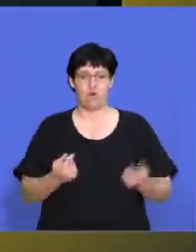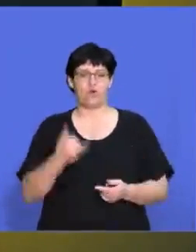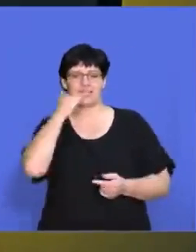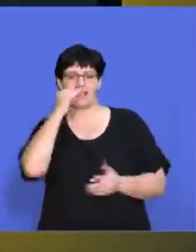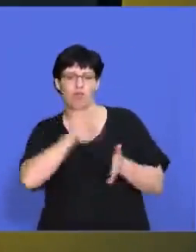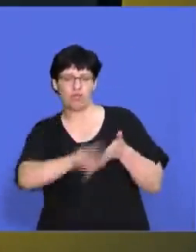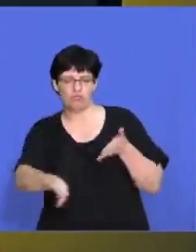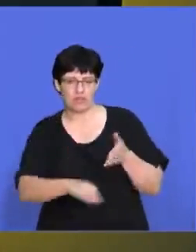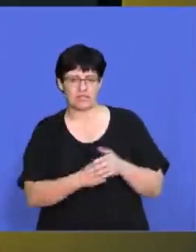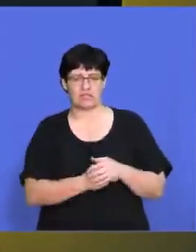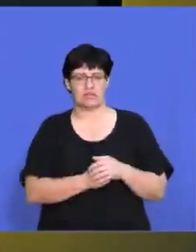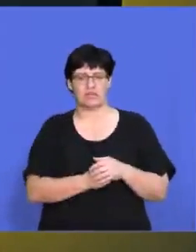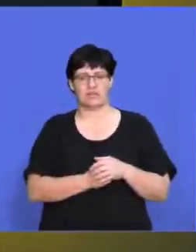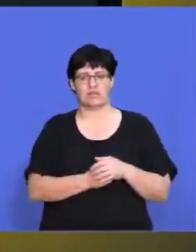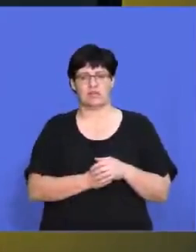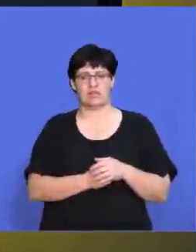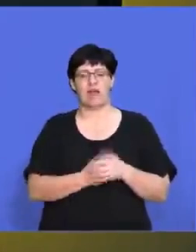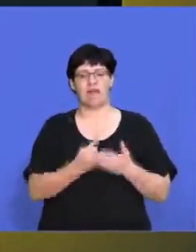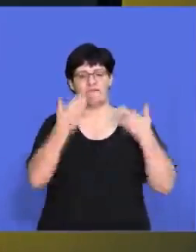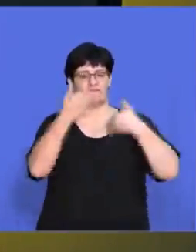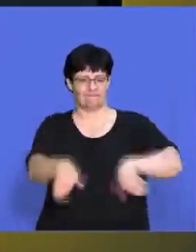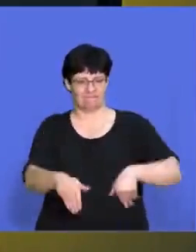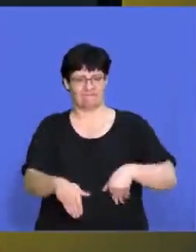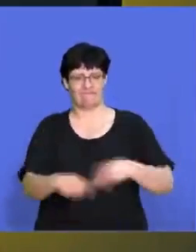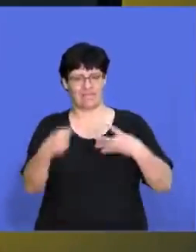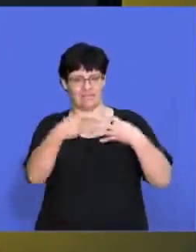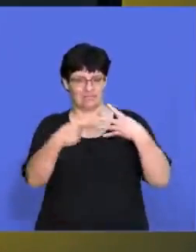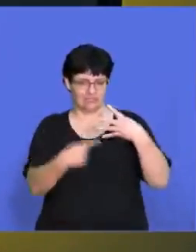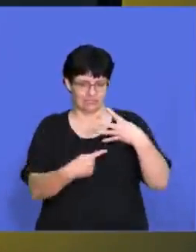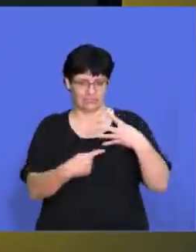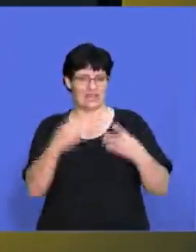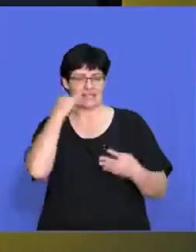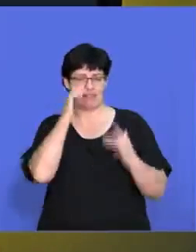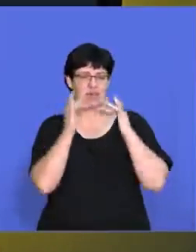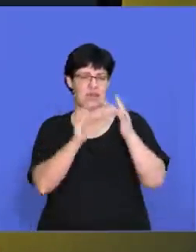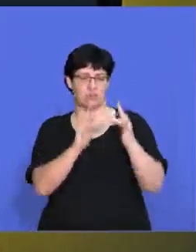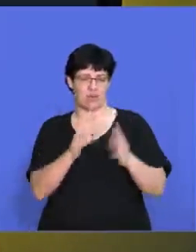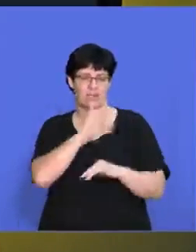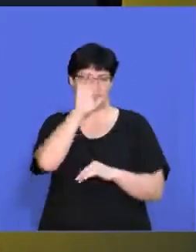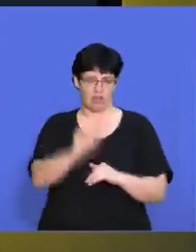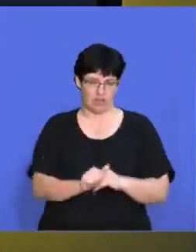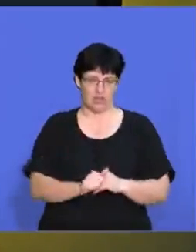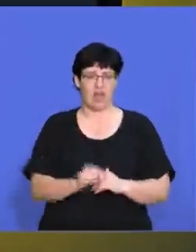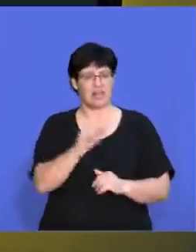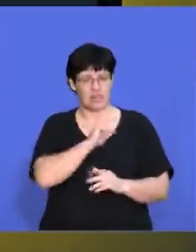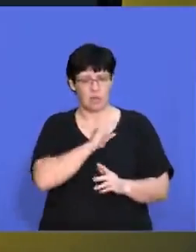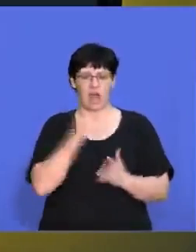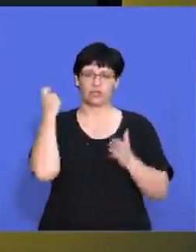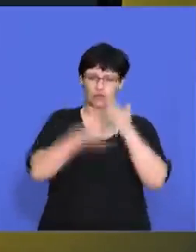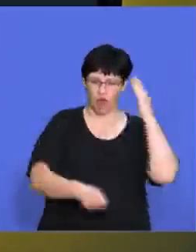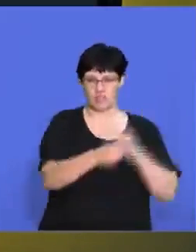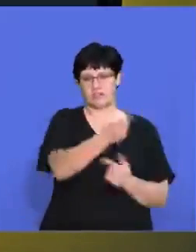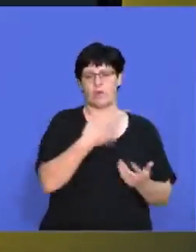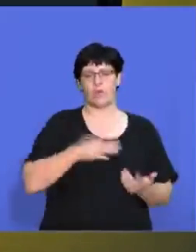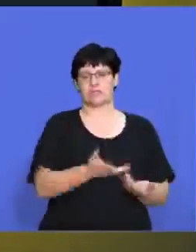there's a very limited amount of cell phone networks in South Africa, and therefore they can charge the prices that they do